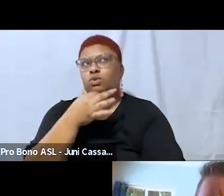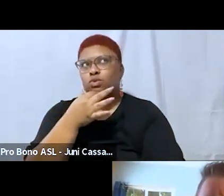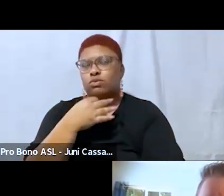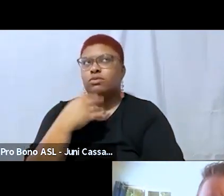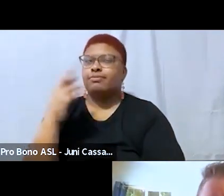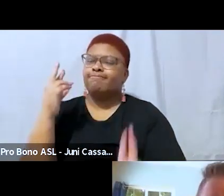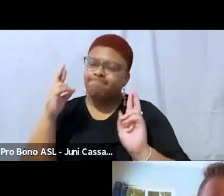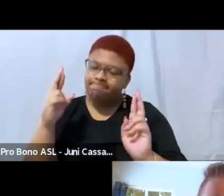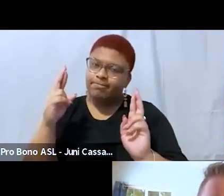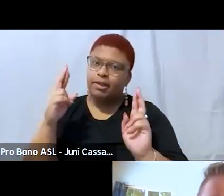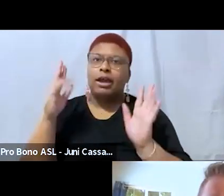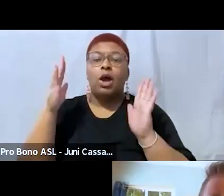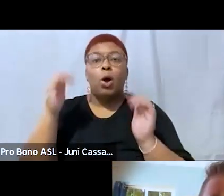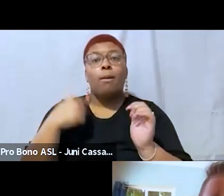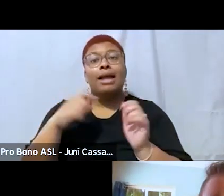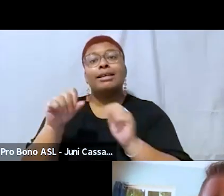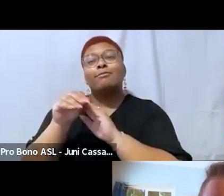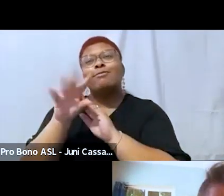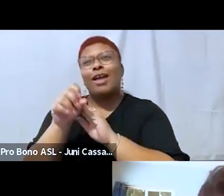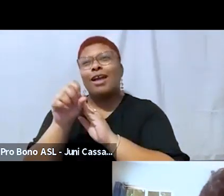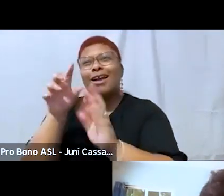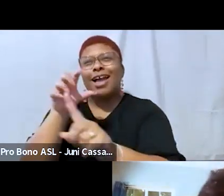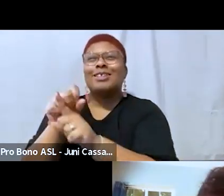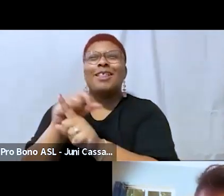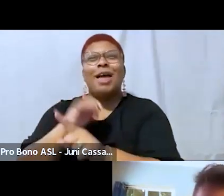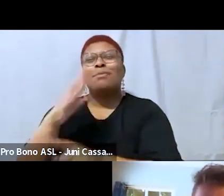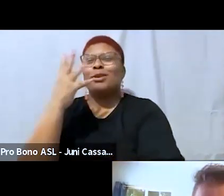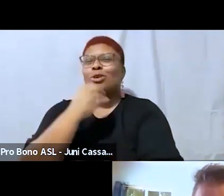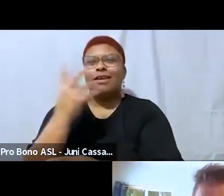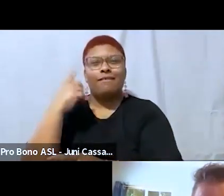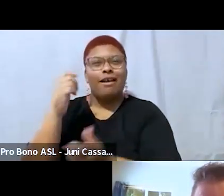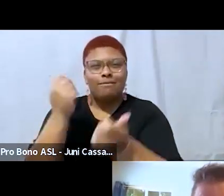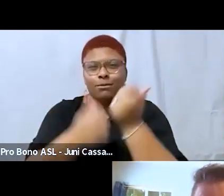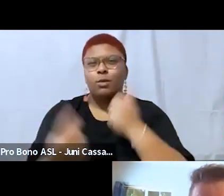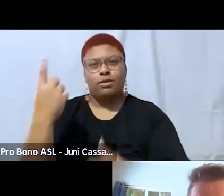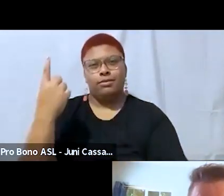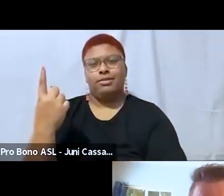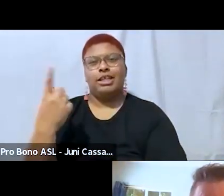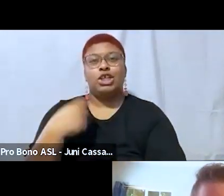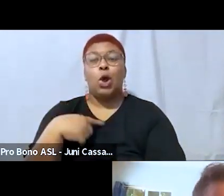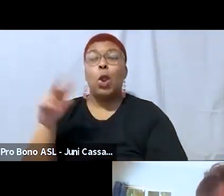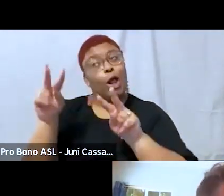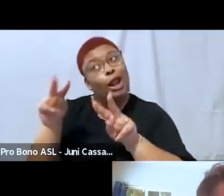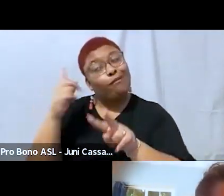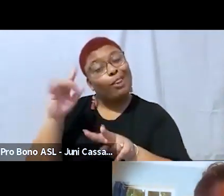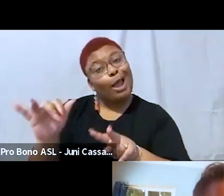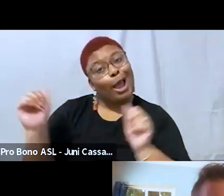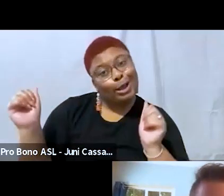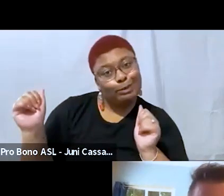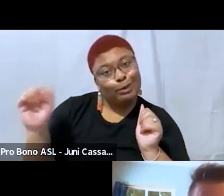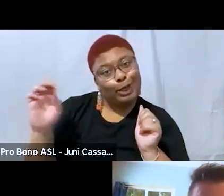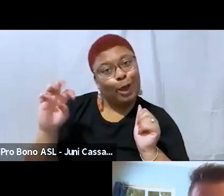the beauty of everybody um so look out for that you know um